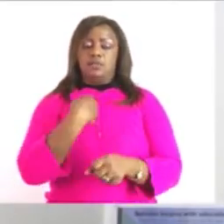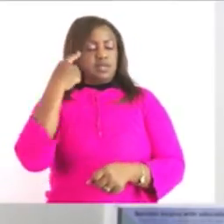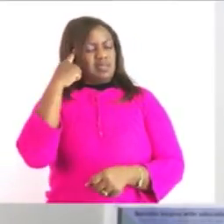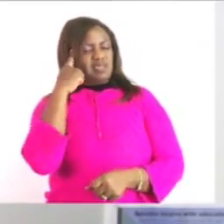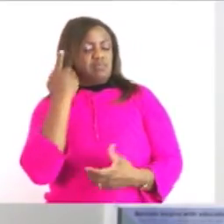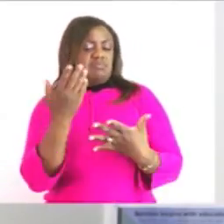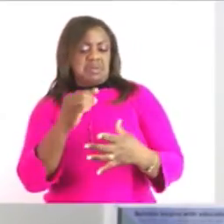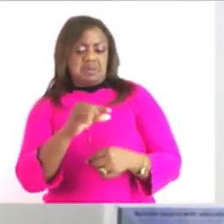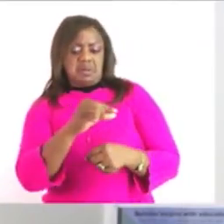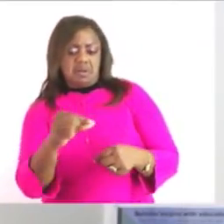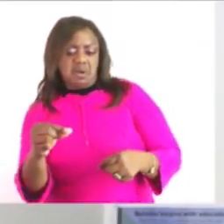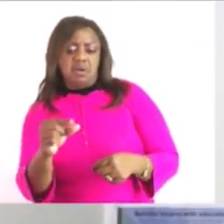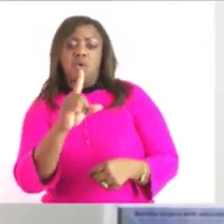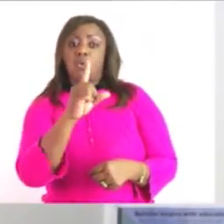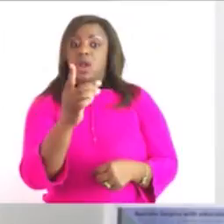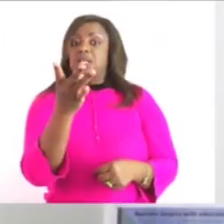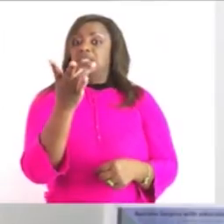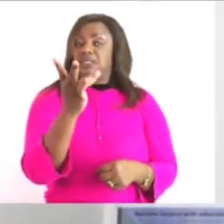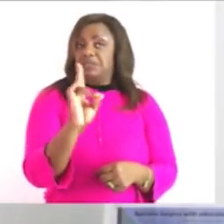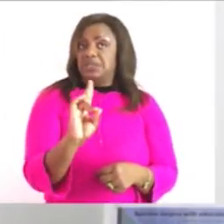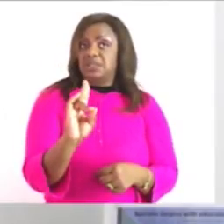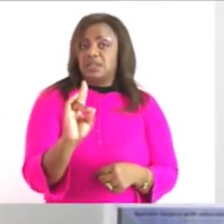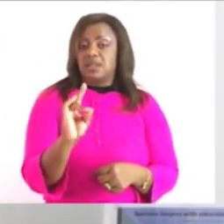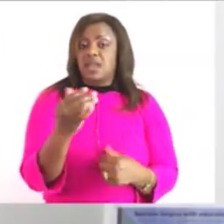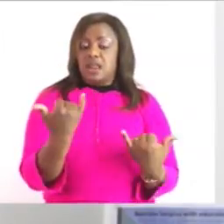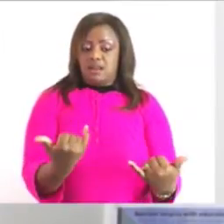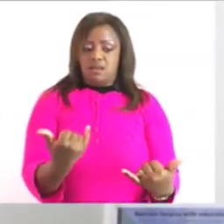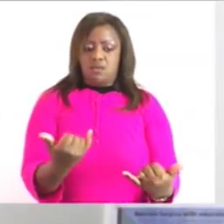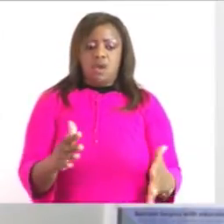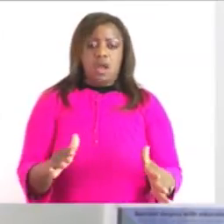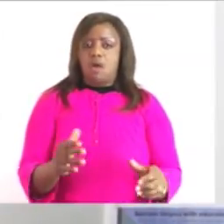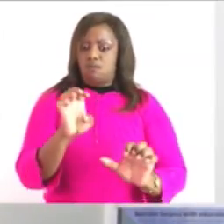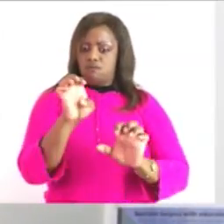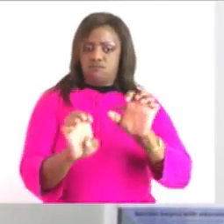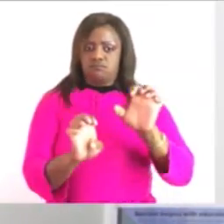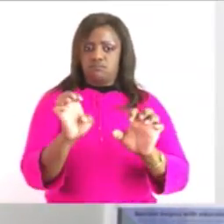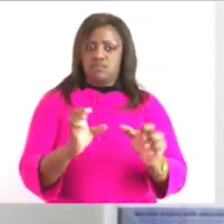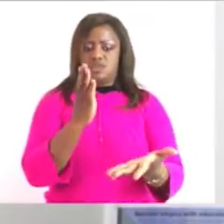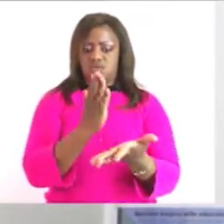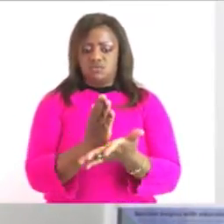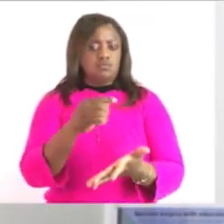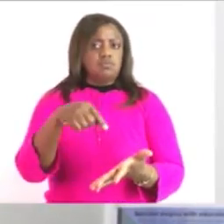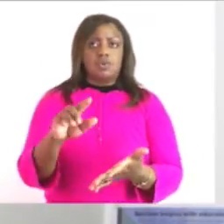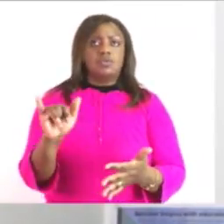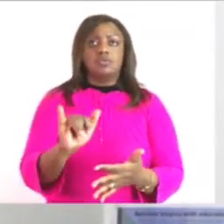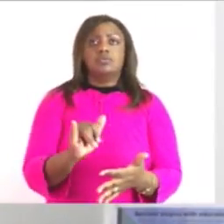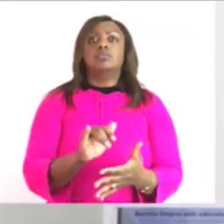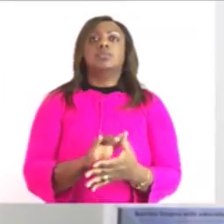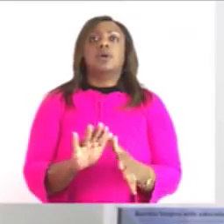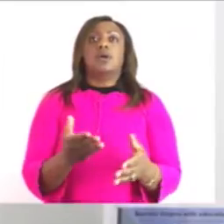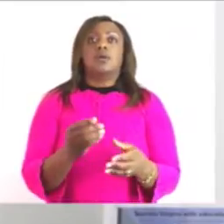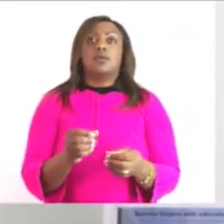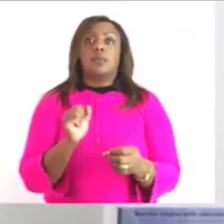so to find to evaluate my estimation to see if i have done it proper